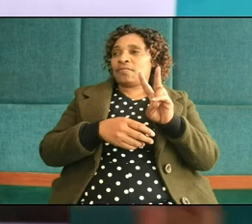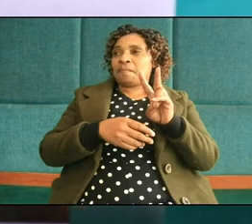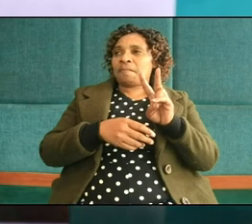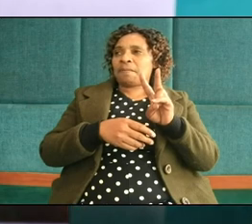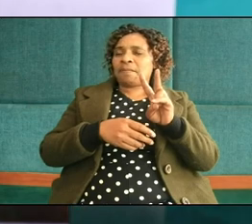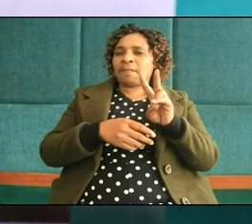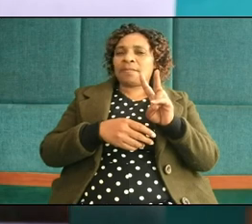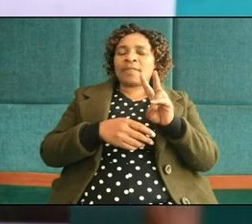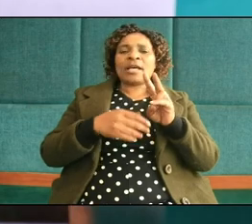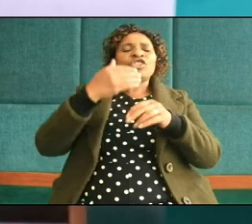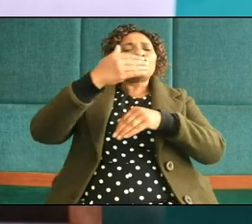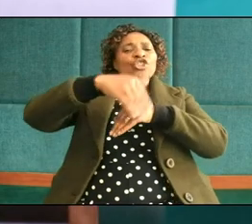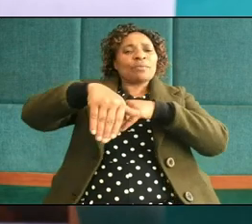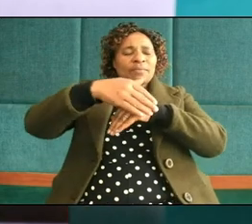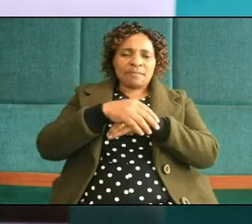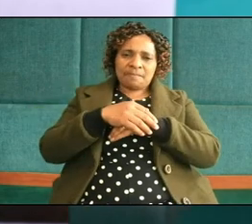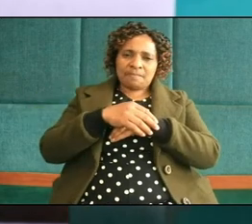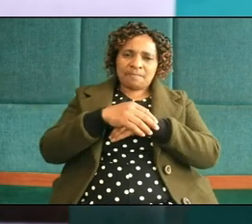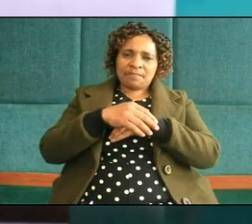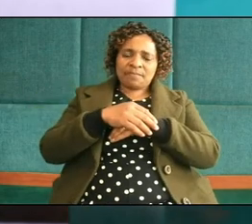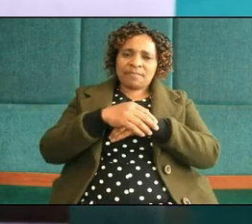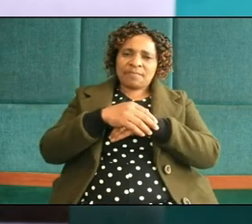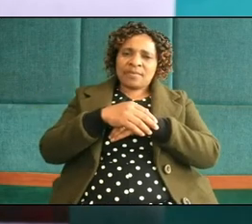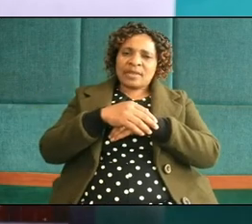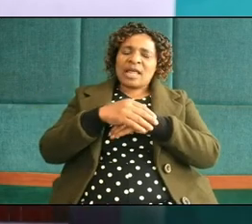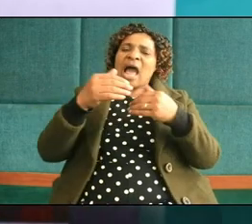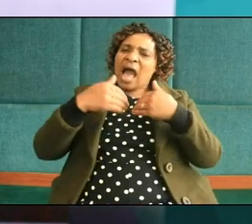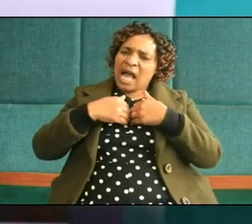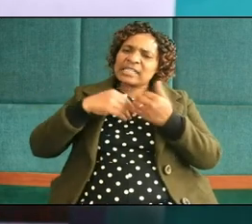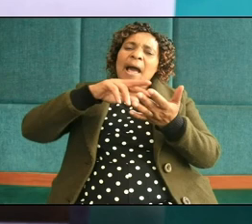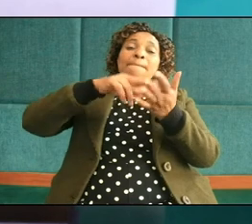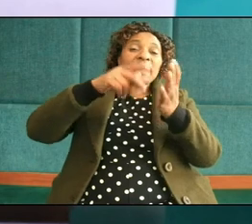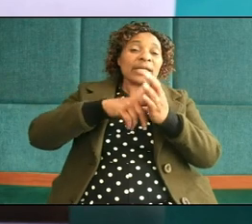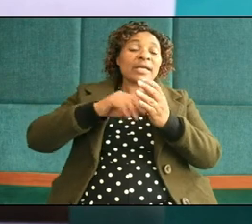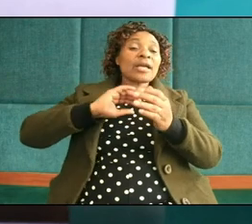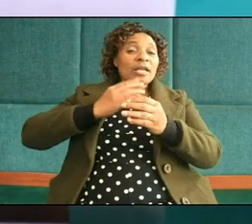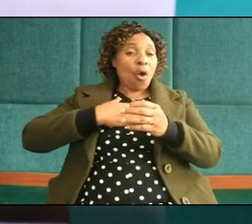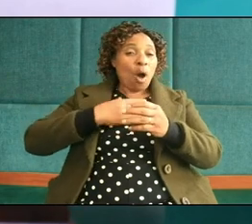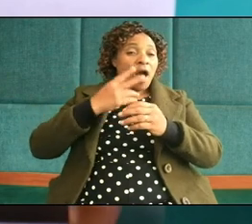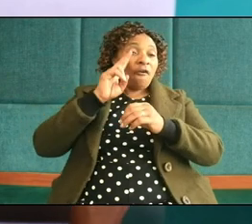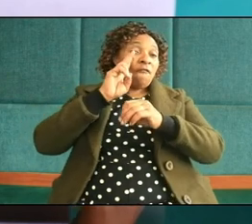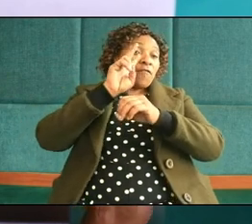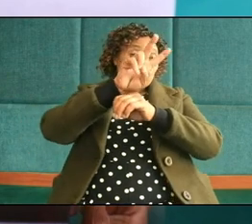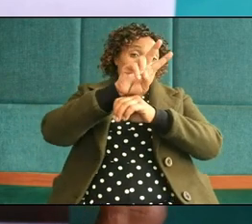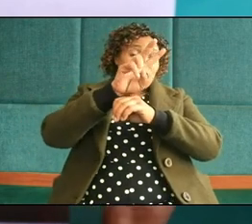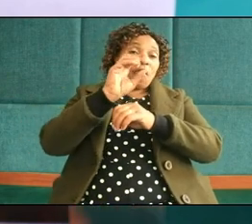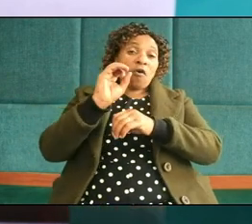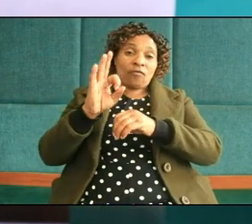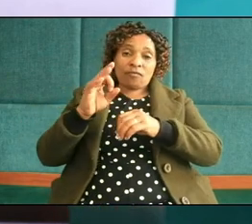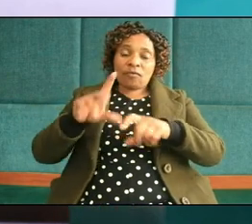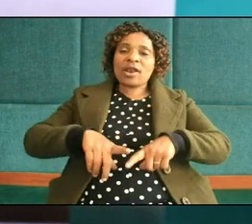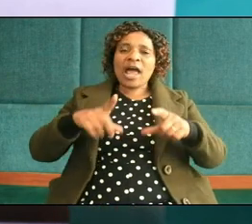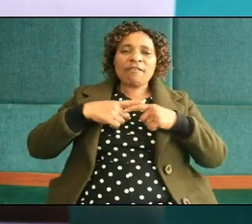the sheep has a meaning in our Christian life and it is compared